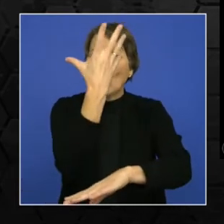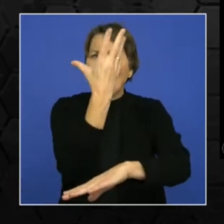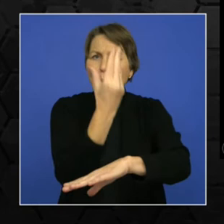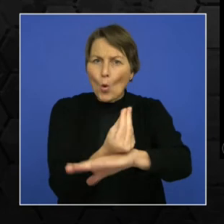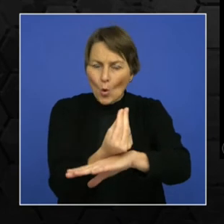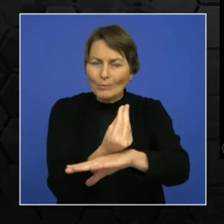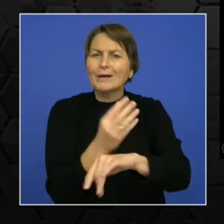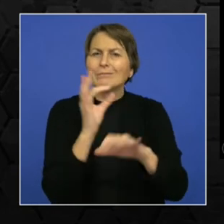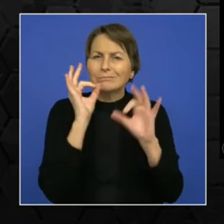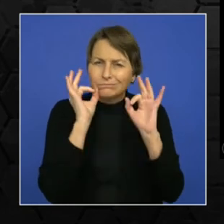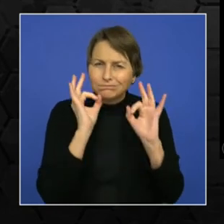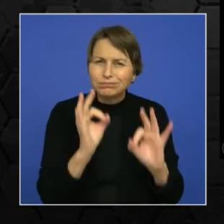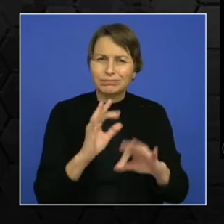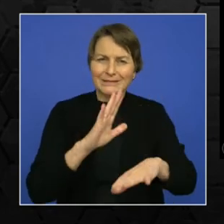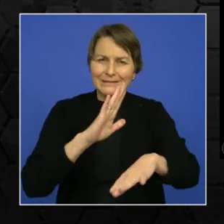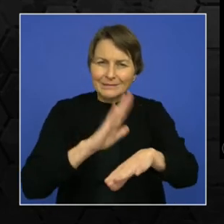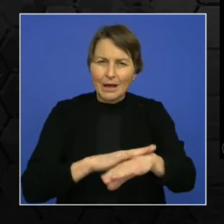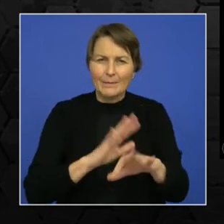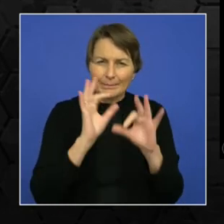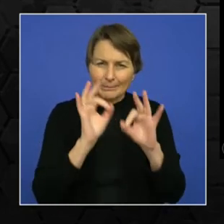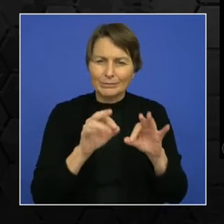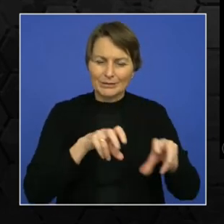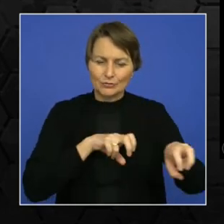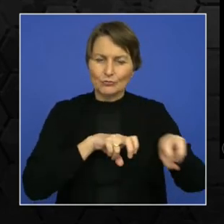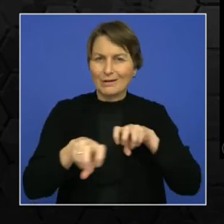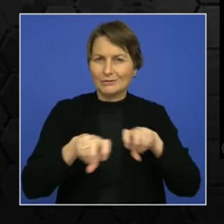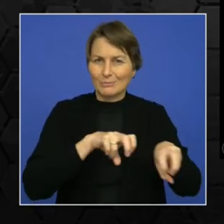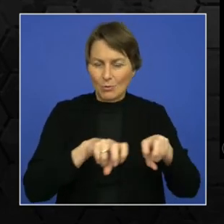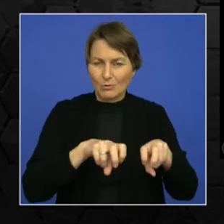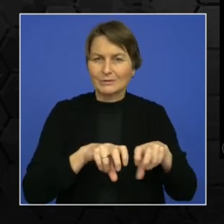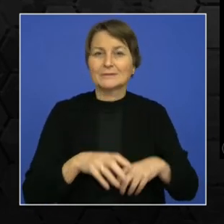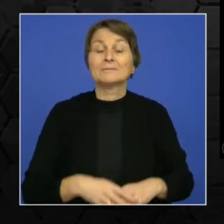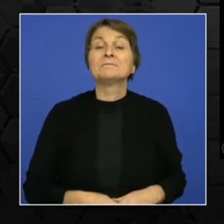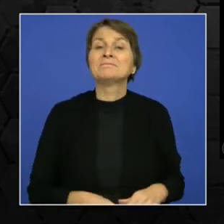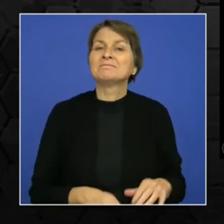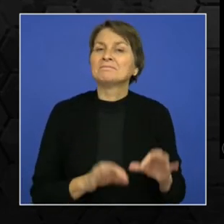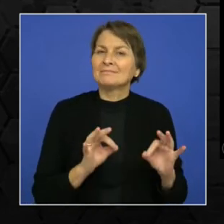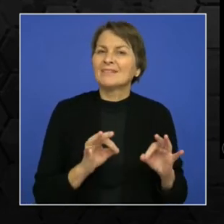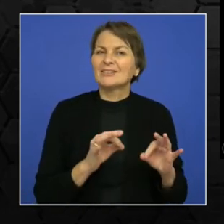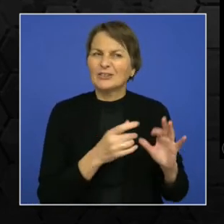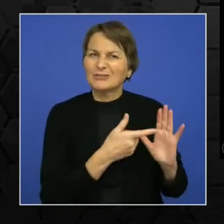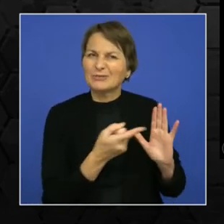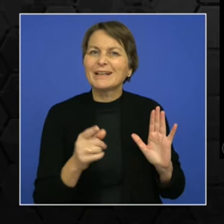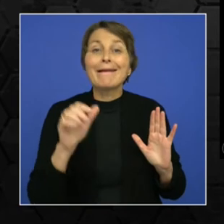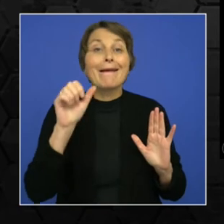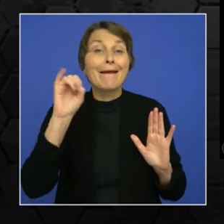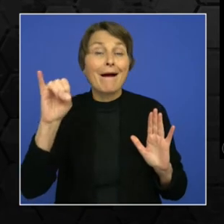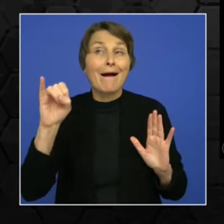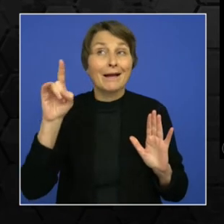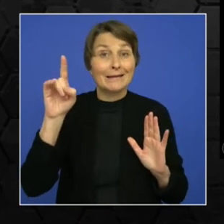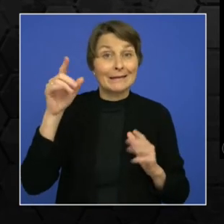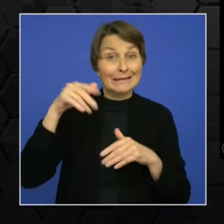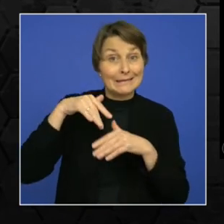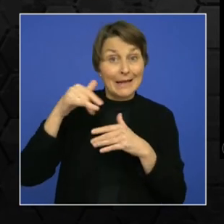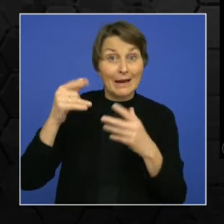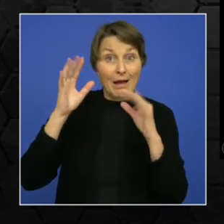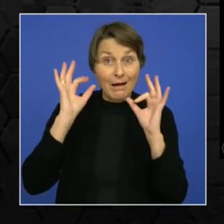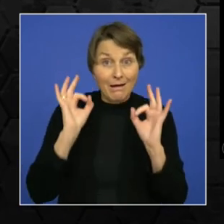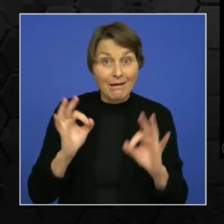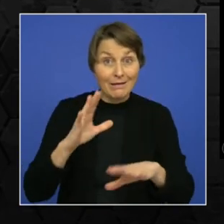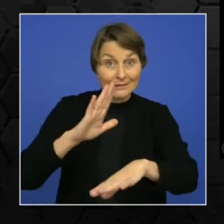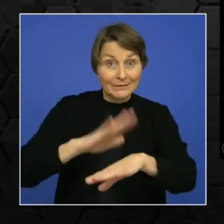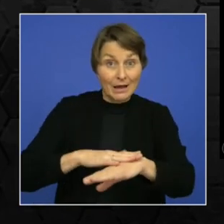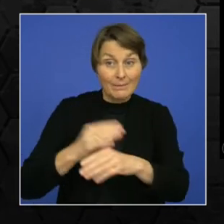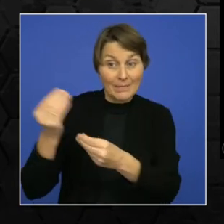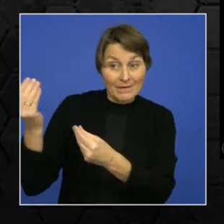information systems. So RTP is a transparent public information system built on AI transiting data in real time, and it basically gives you